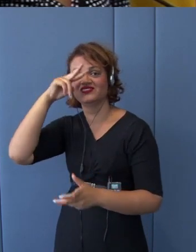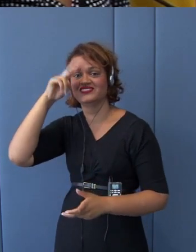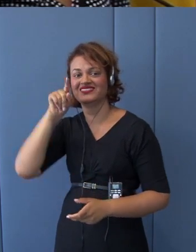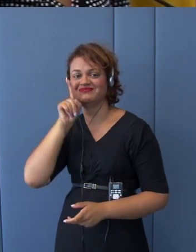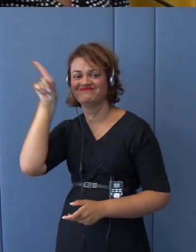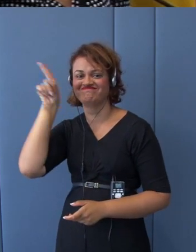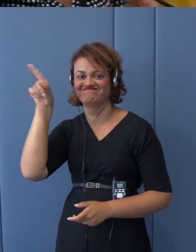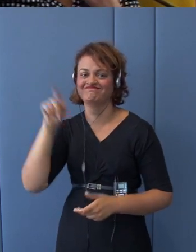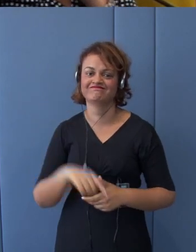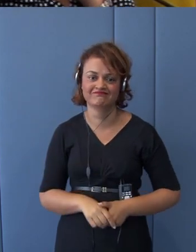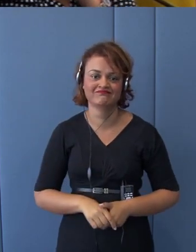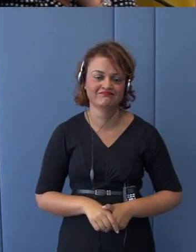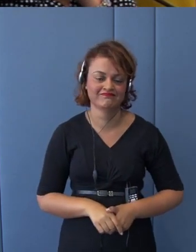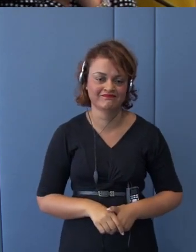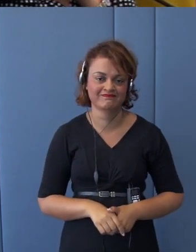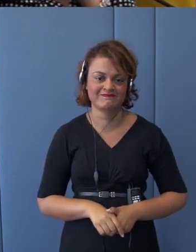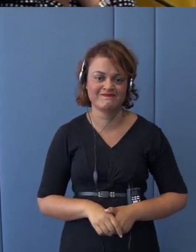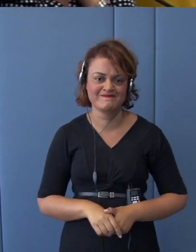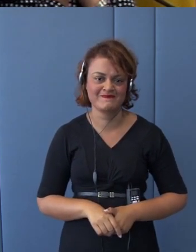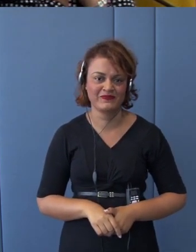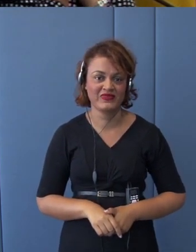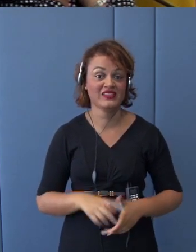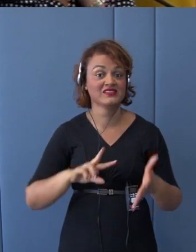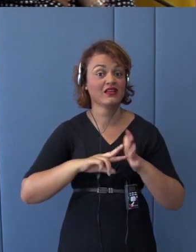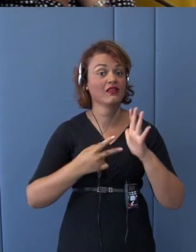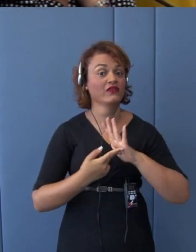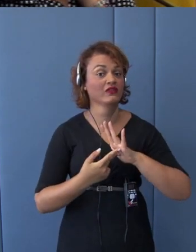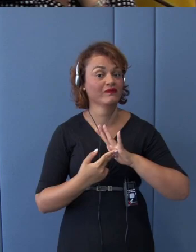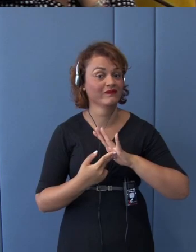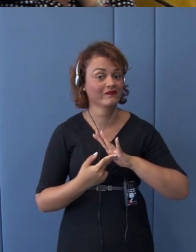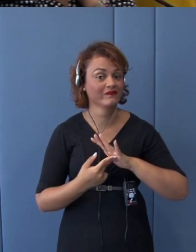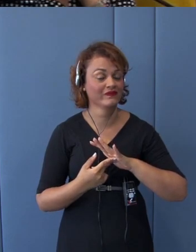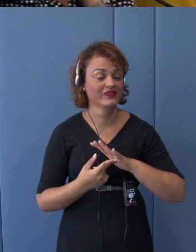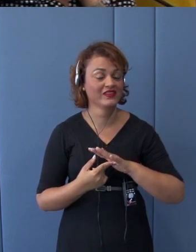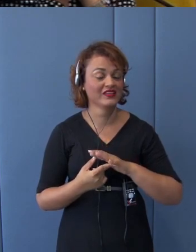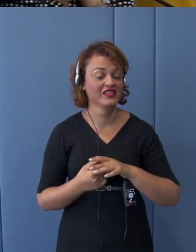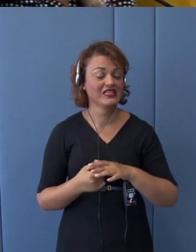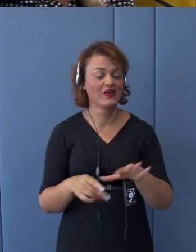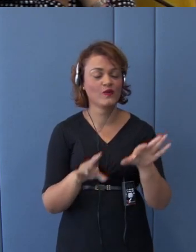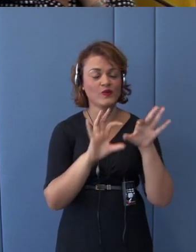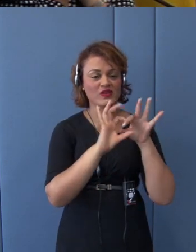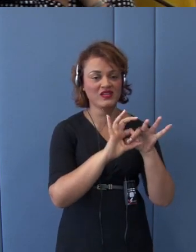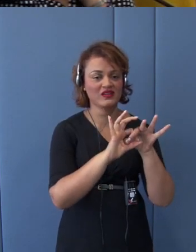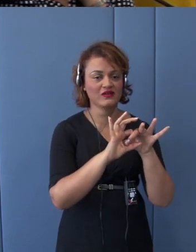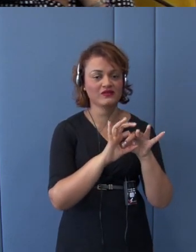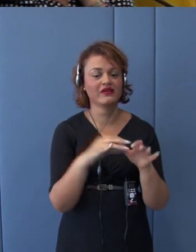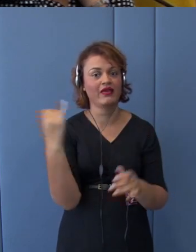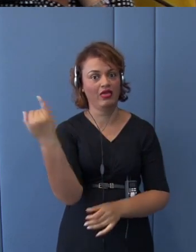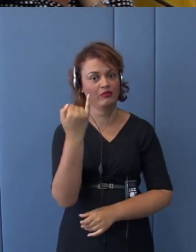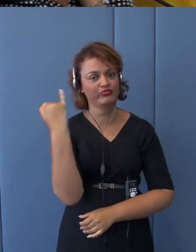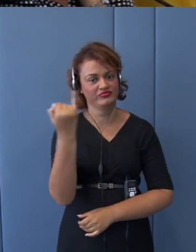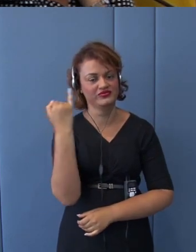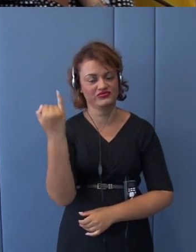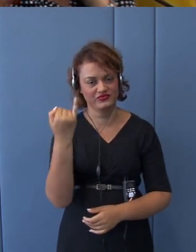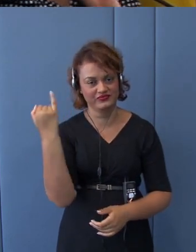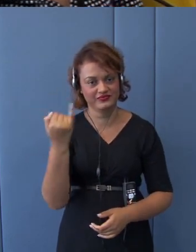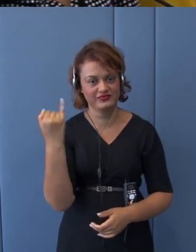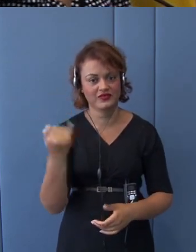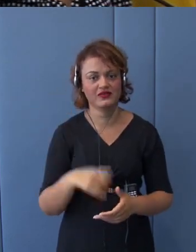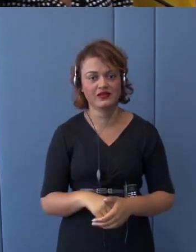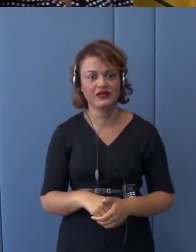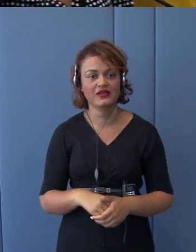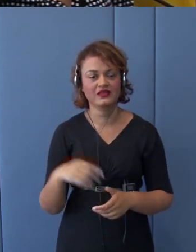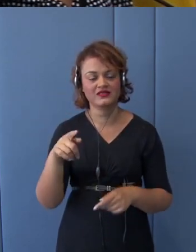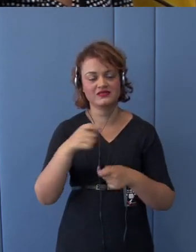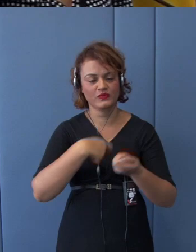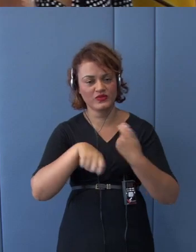meaning that, you know, connectivity matters very much, just for the business as well as for this epidemic